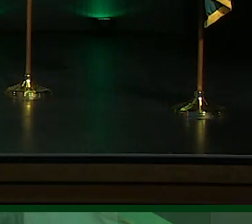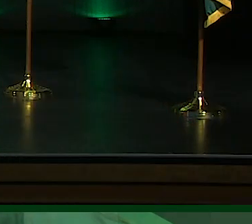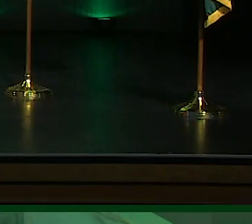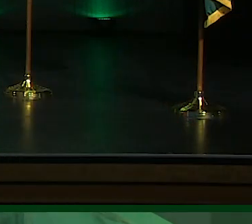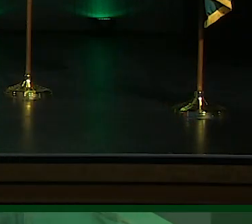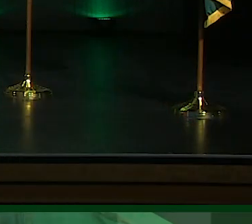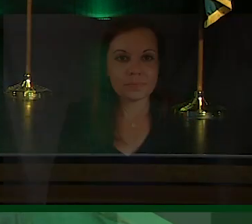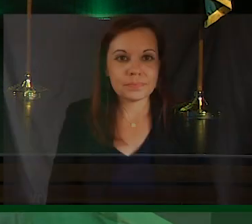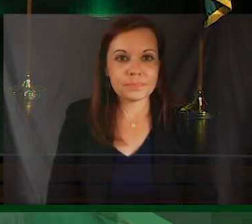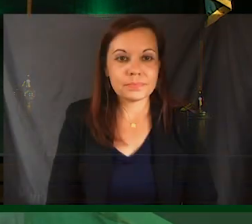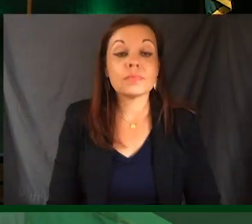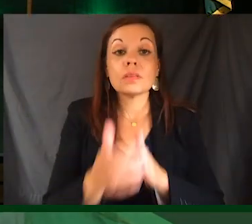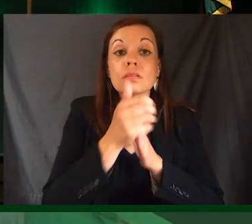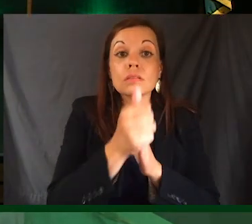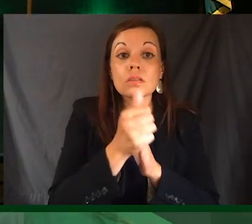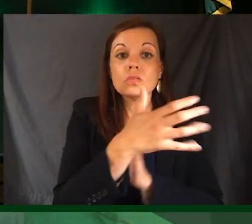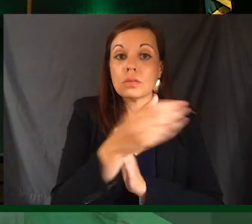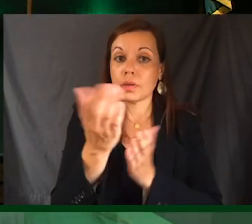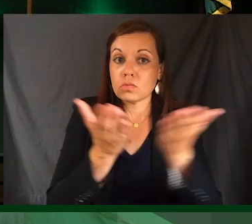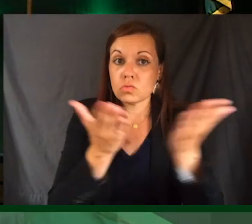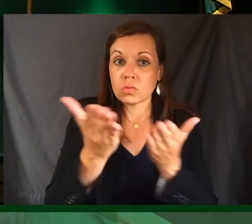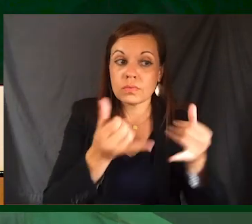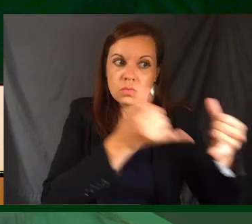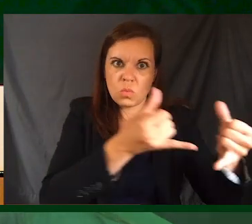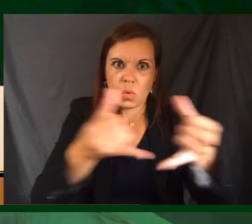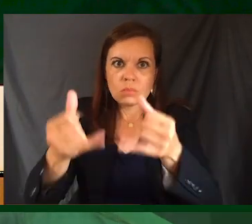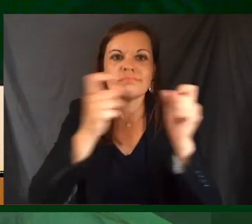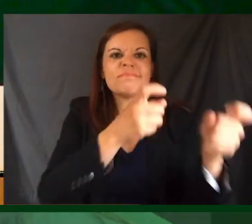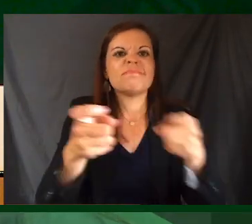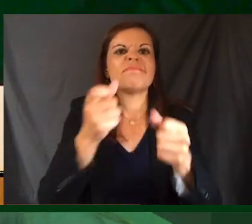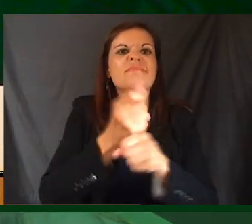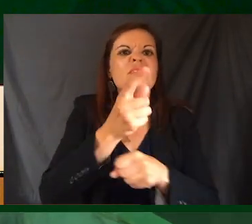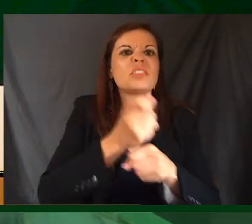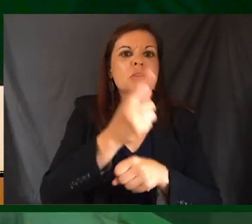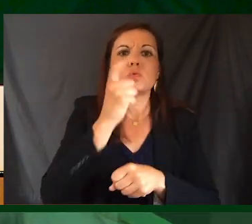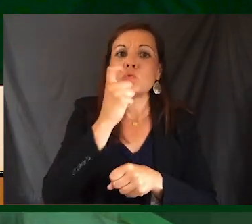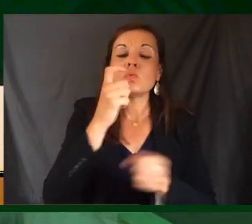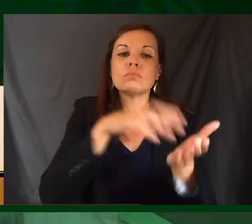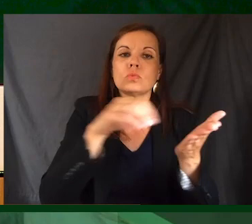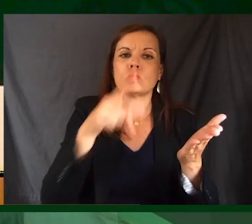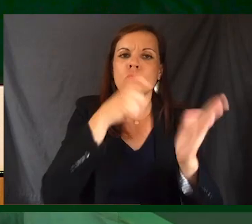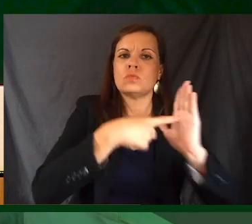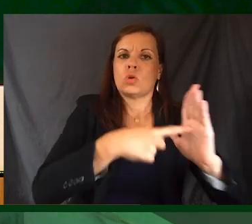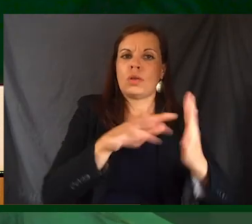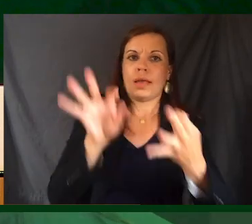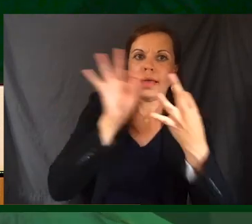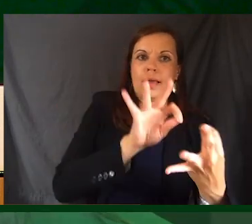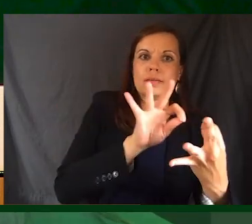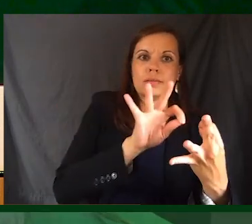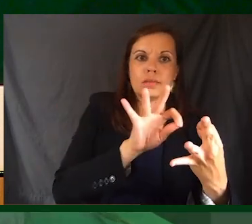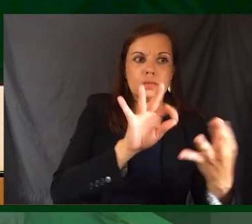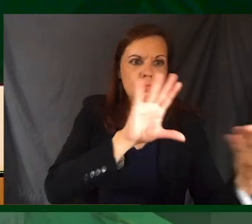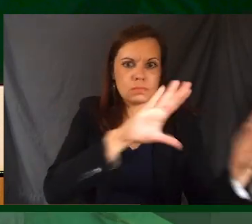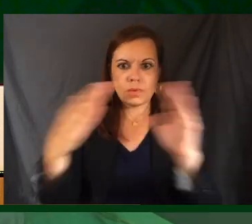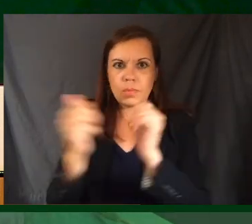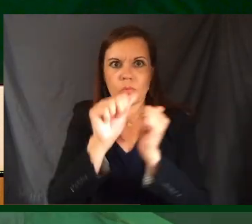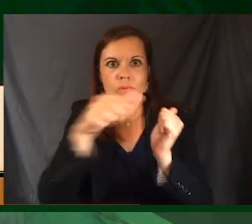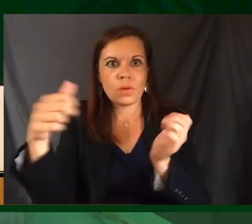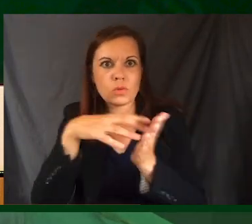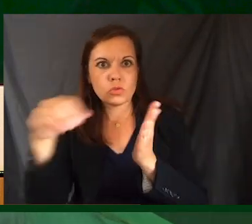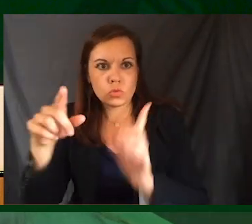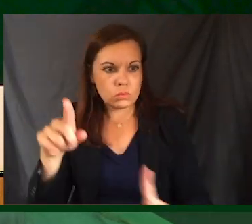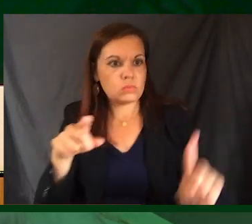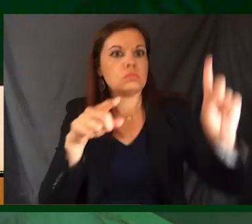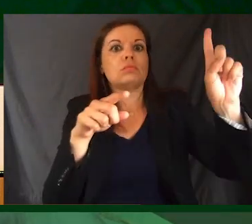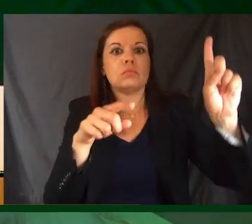Leadership and Service Awards are presented each year to students who have exhibited excellence among their fellow students and to